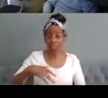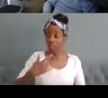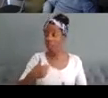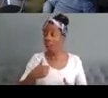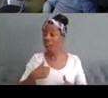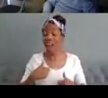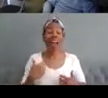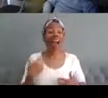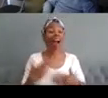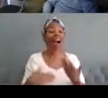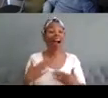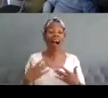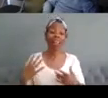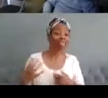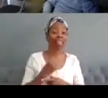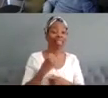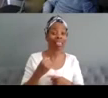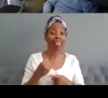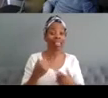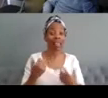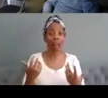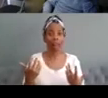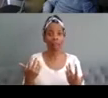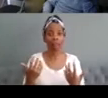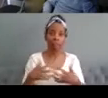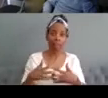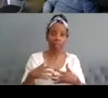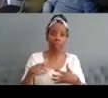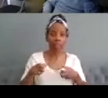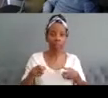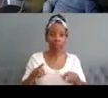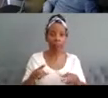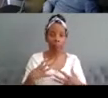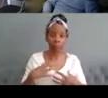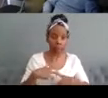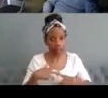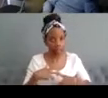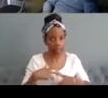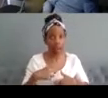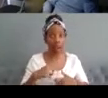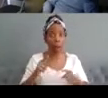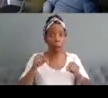system that is fundamentally ill-fitting and will remain so without change